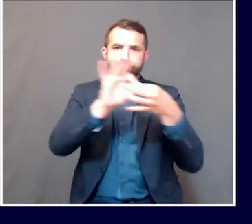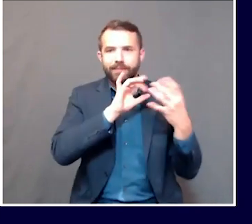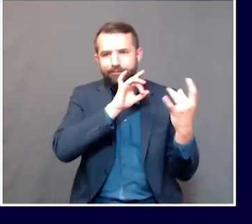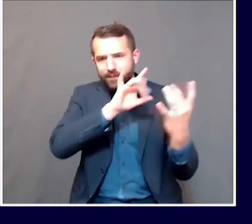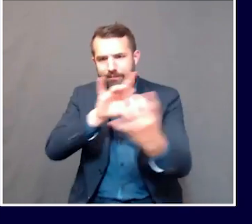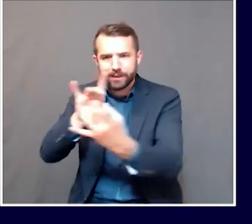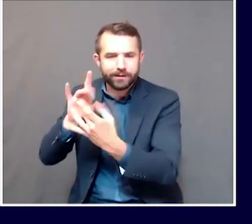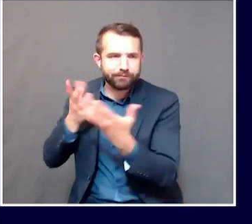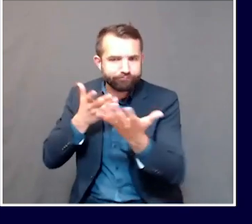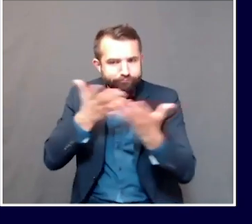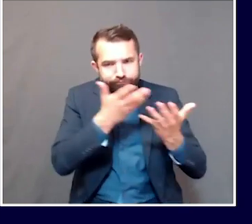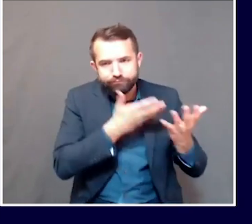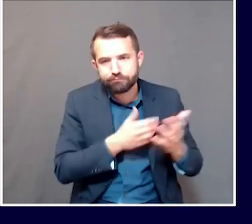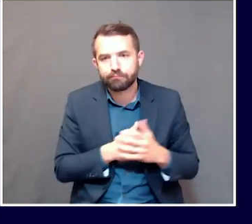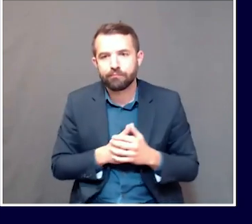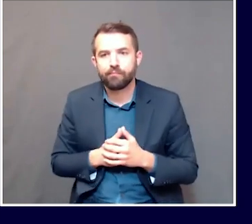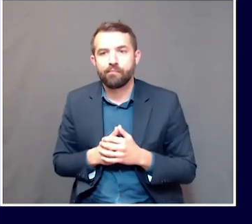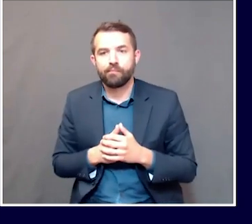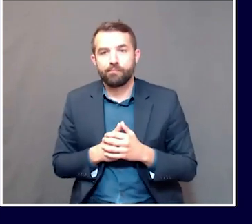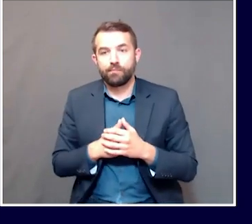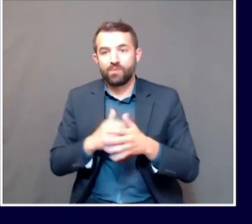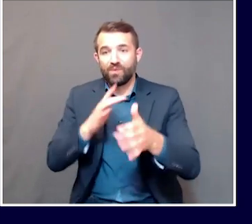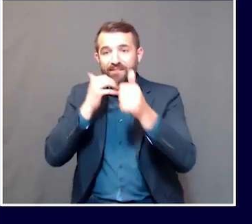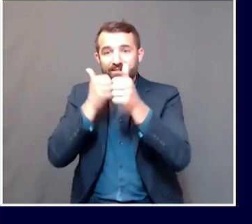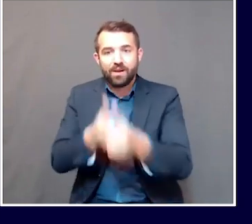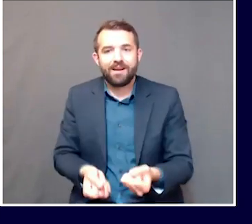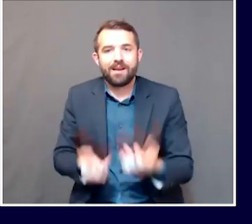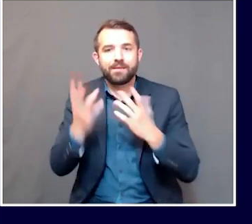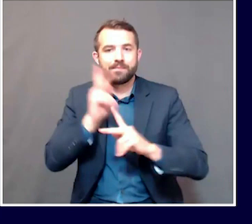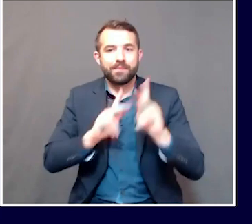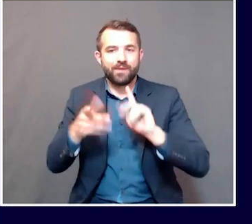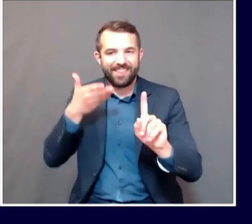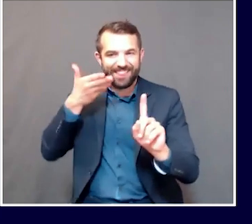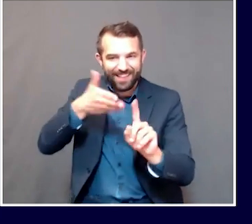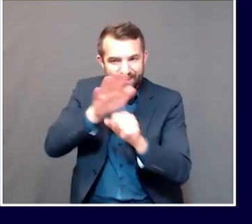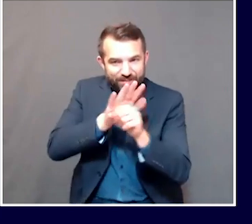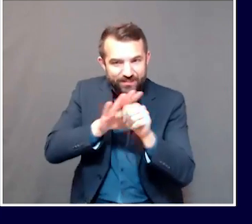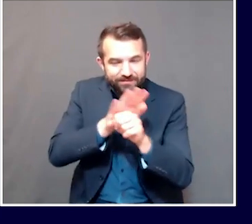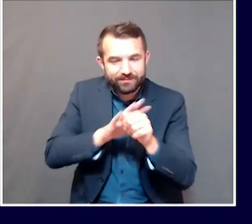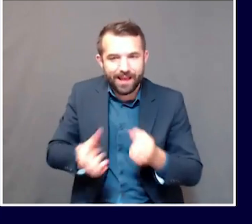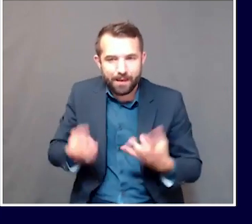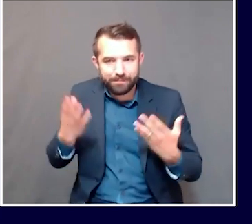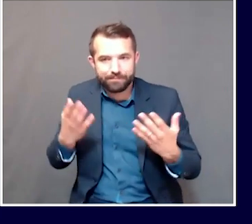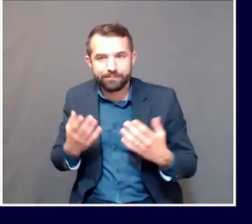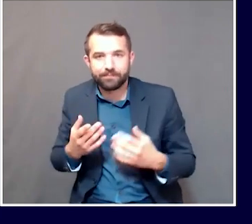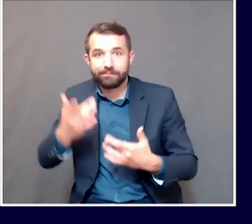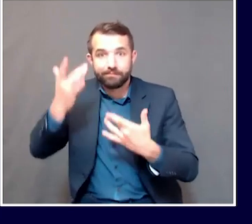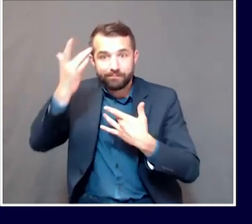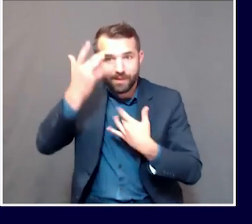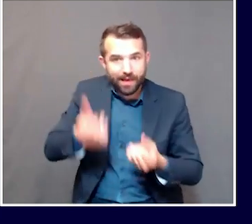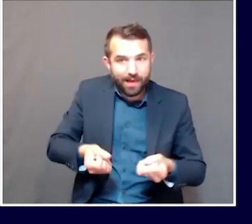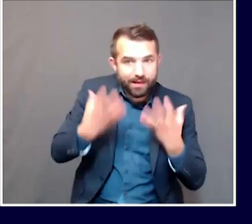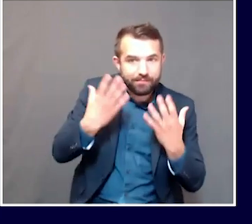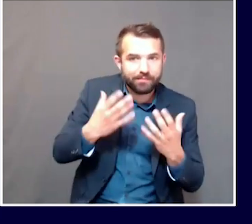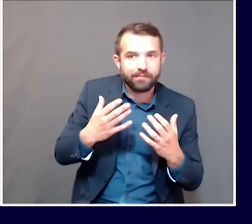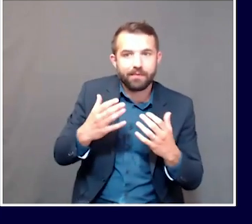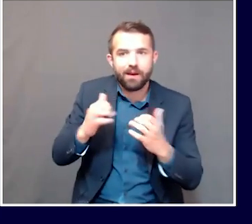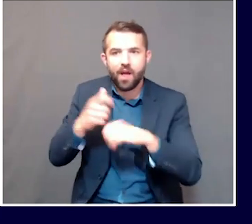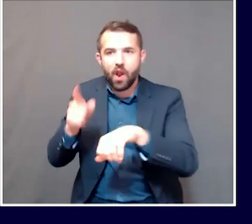density of the area in the population, the gathering,